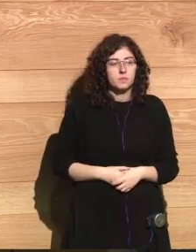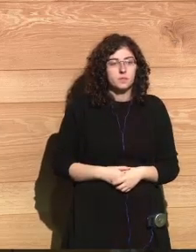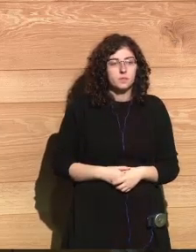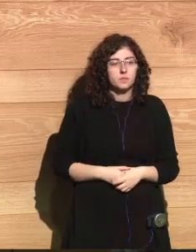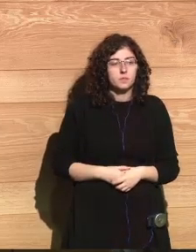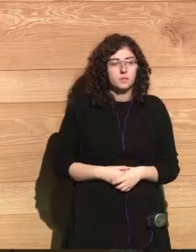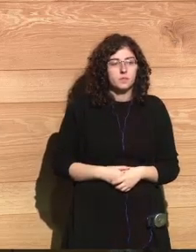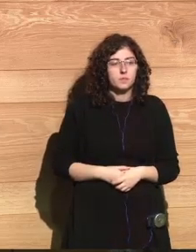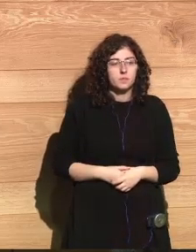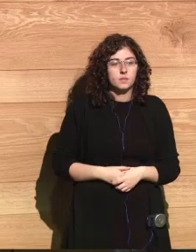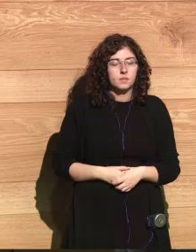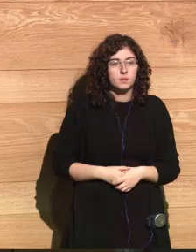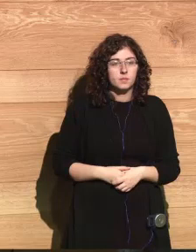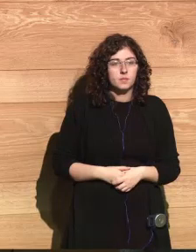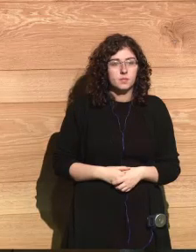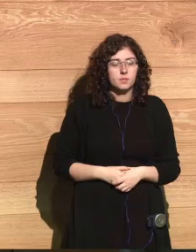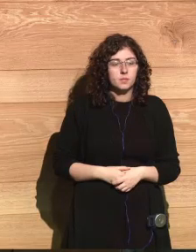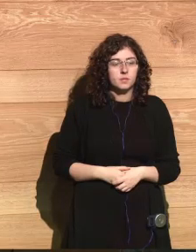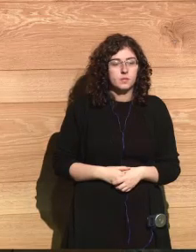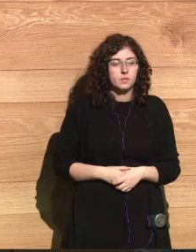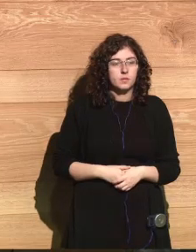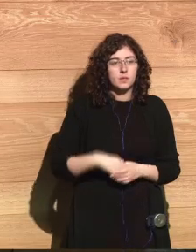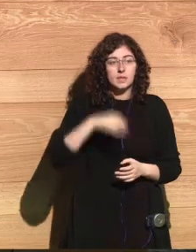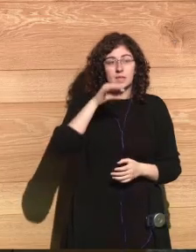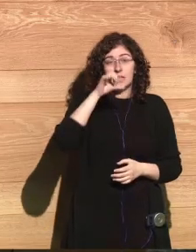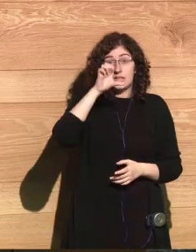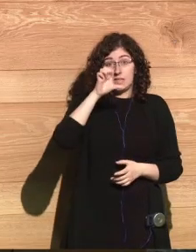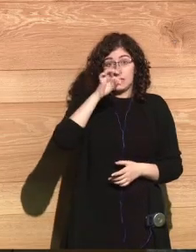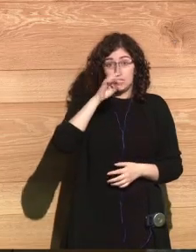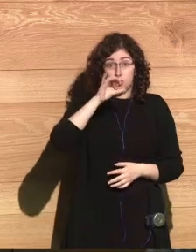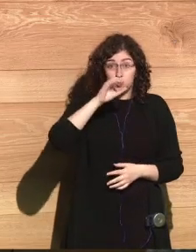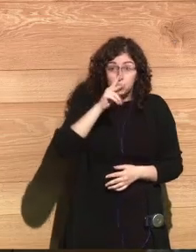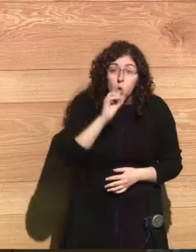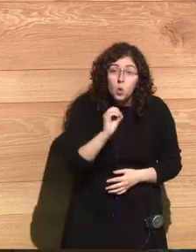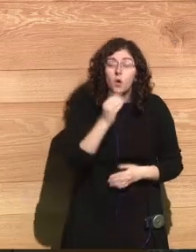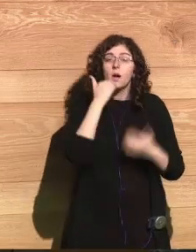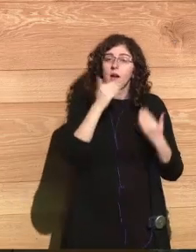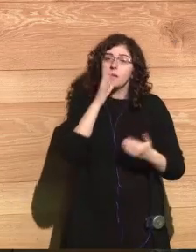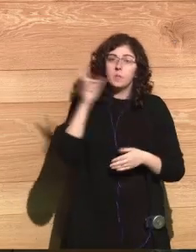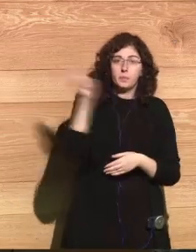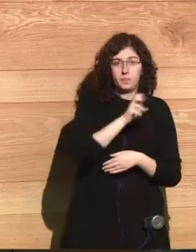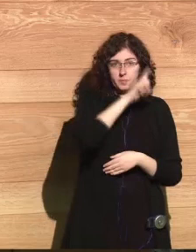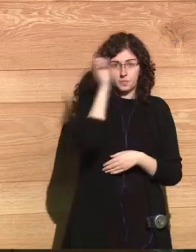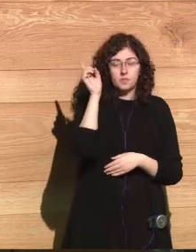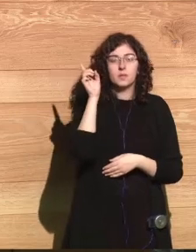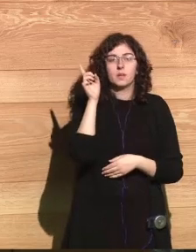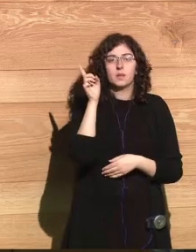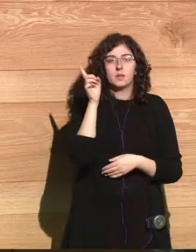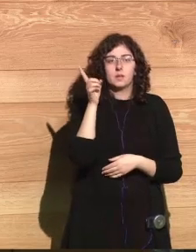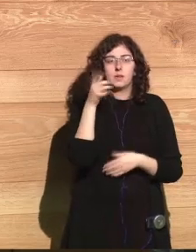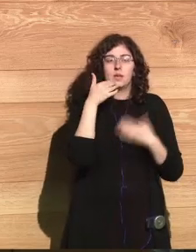Thank you very much for being in Madrid and for giving this wonderful conference.